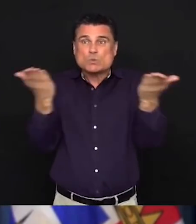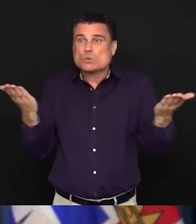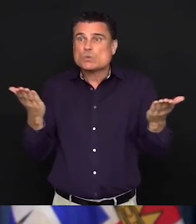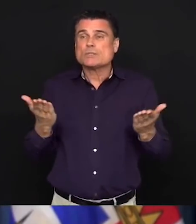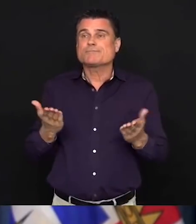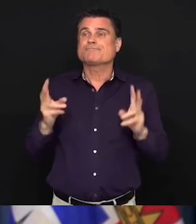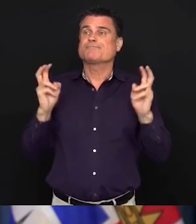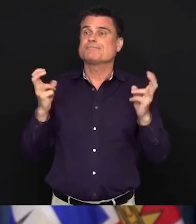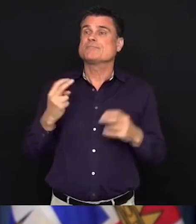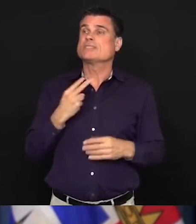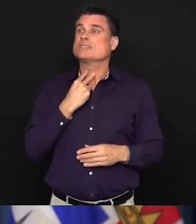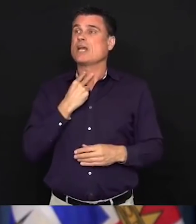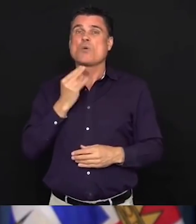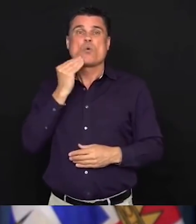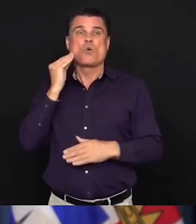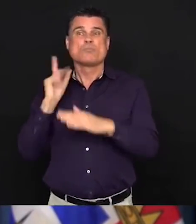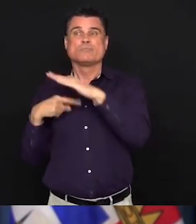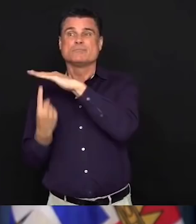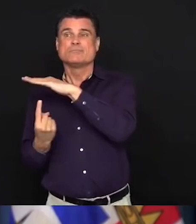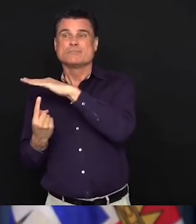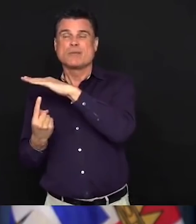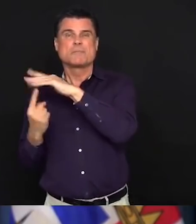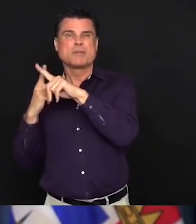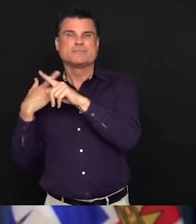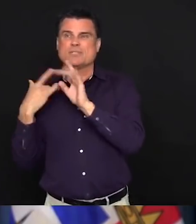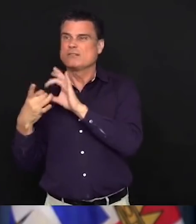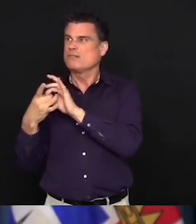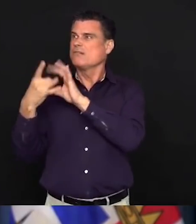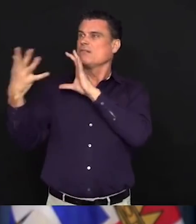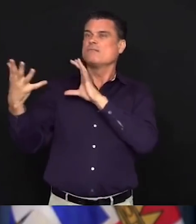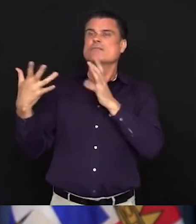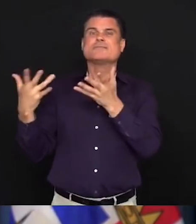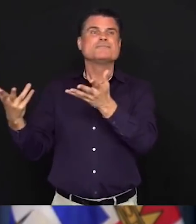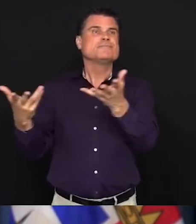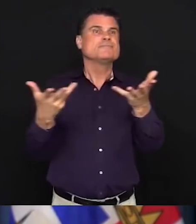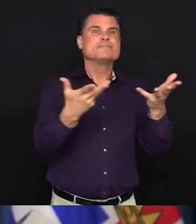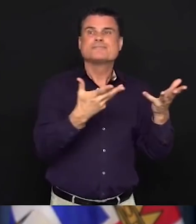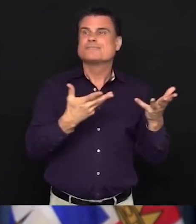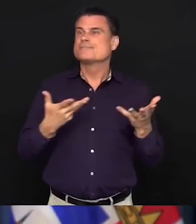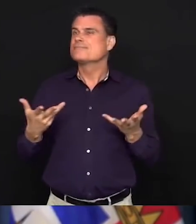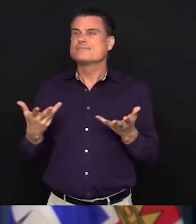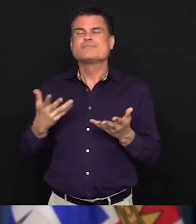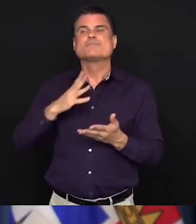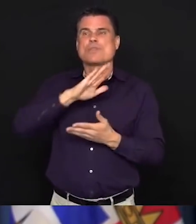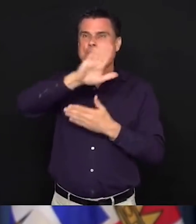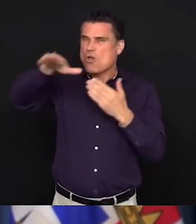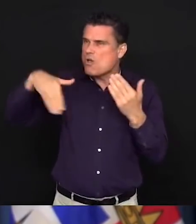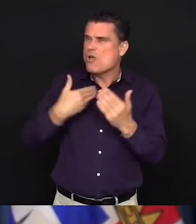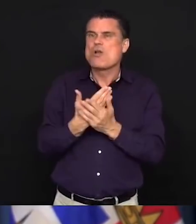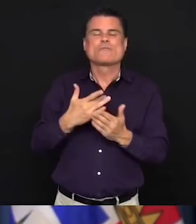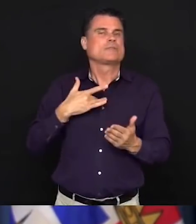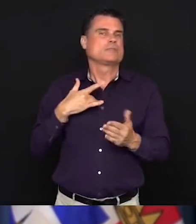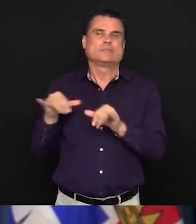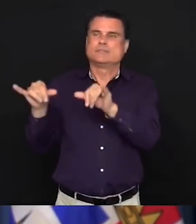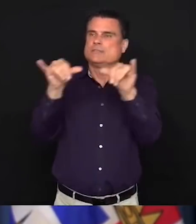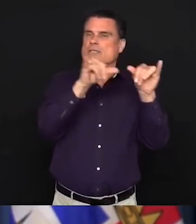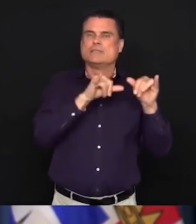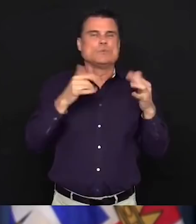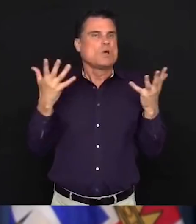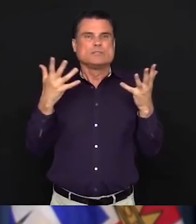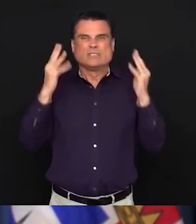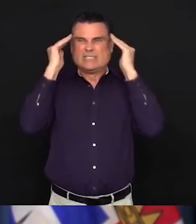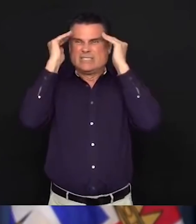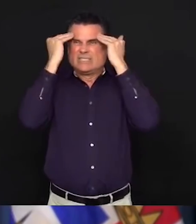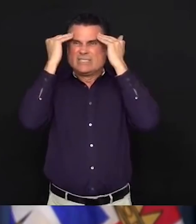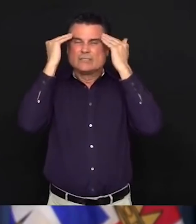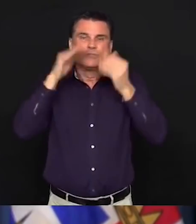is experiencing stress, anxiety, depression, and disconnection from what the world was supposed to be.